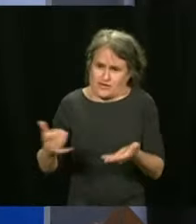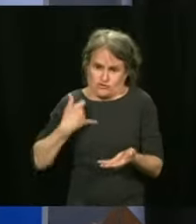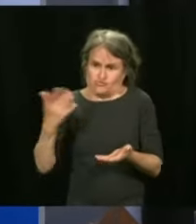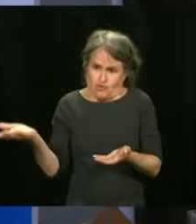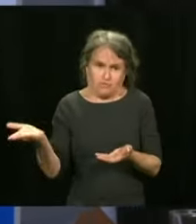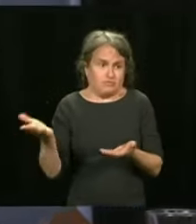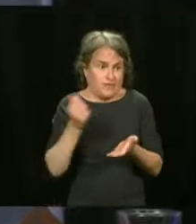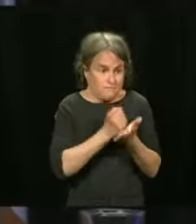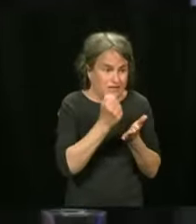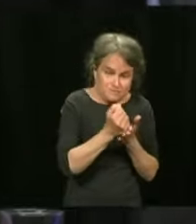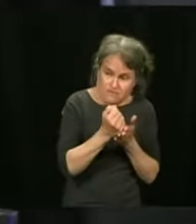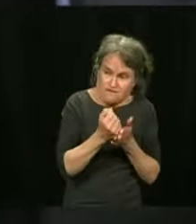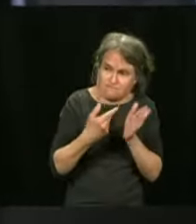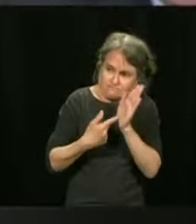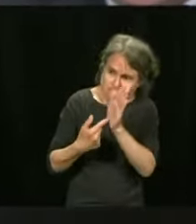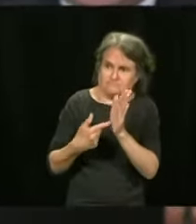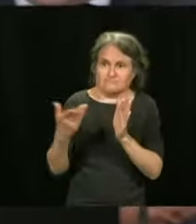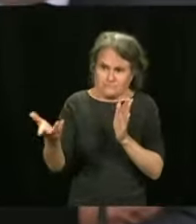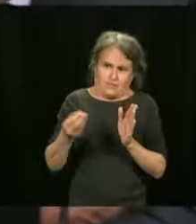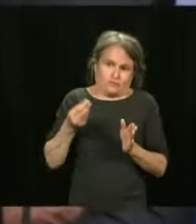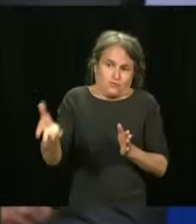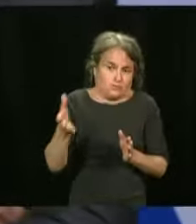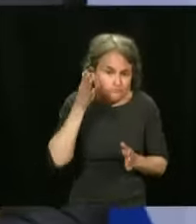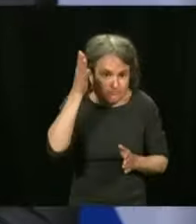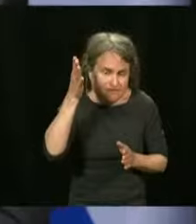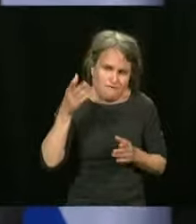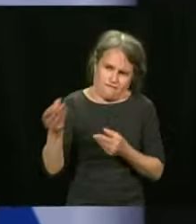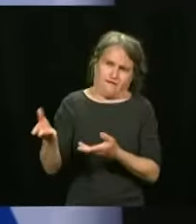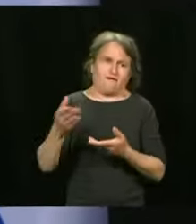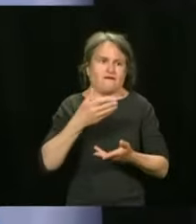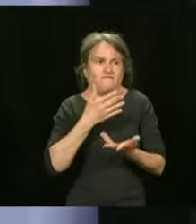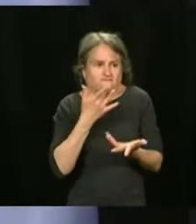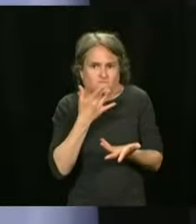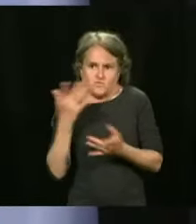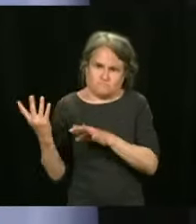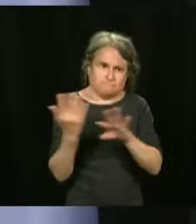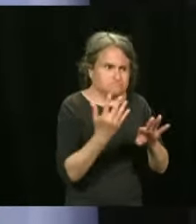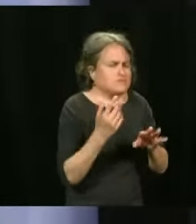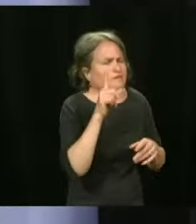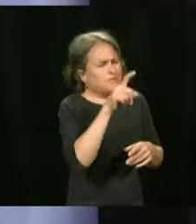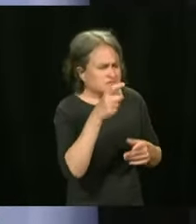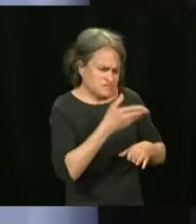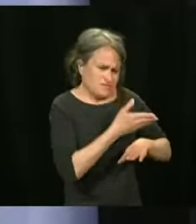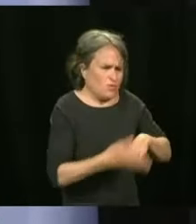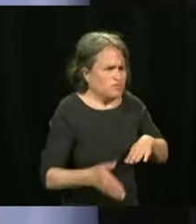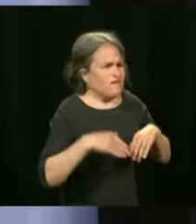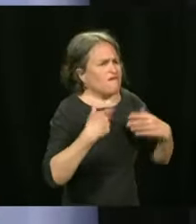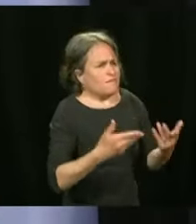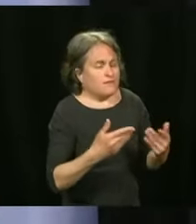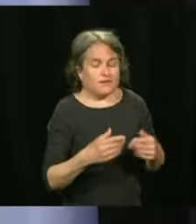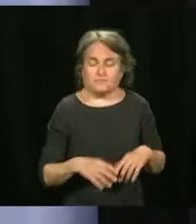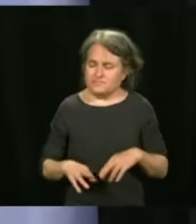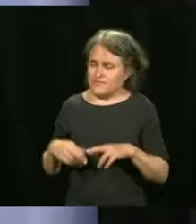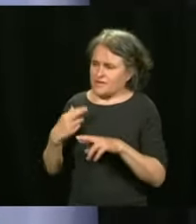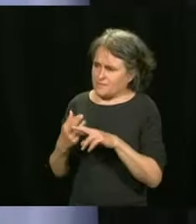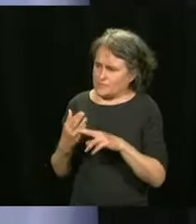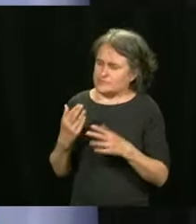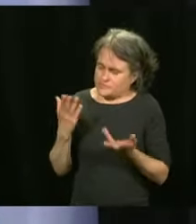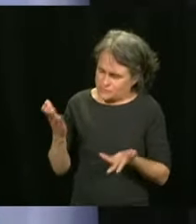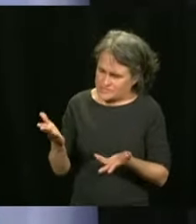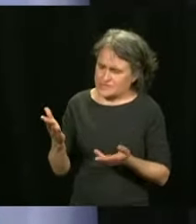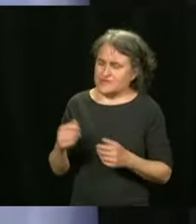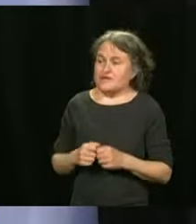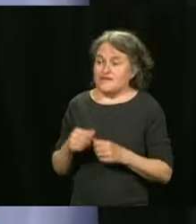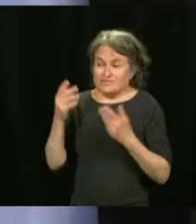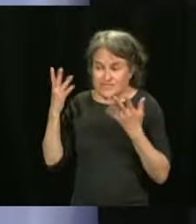come too late to incentivize young people? I think Dr. Arruda answered you. No, Mr. Gagnon, I respect your question, but what I'm telling you,